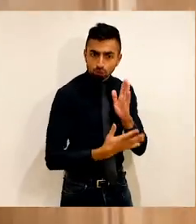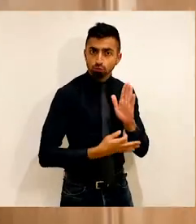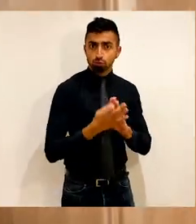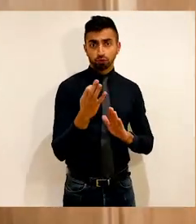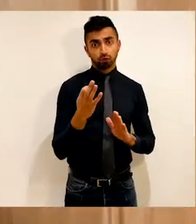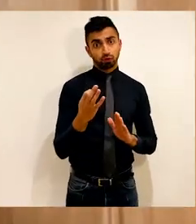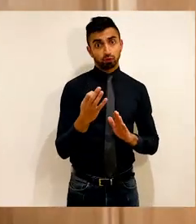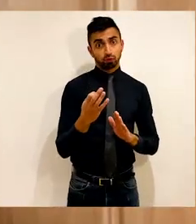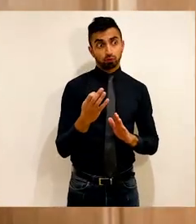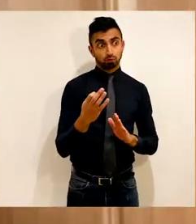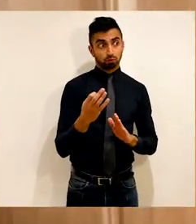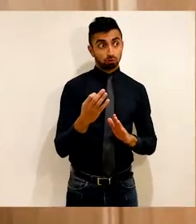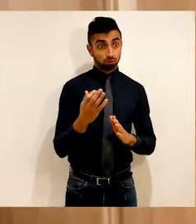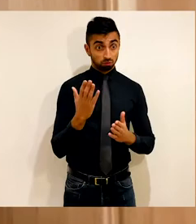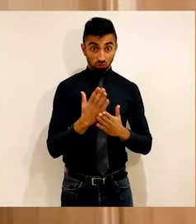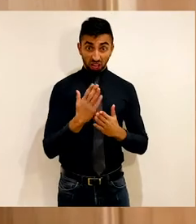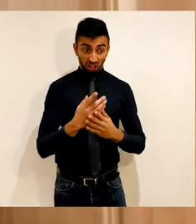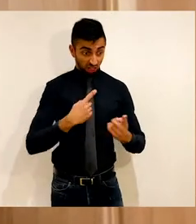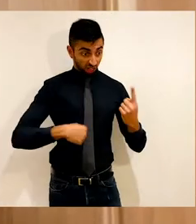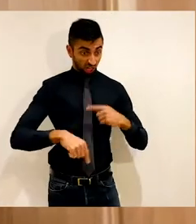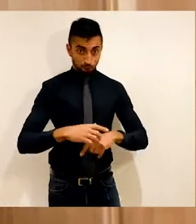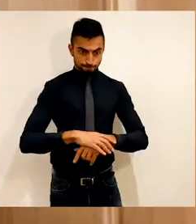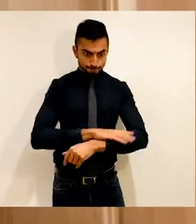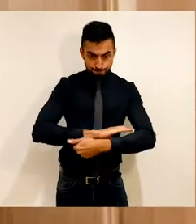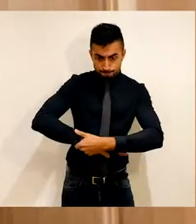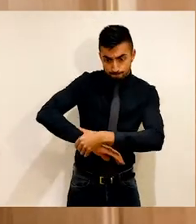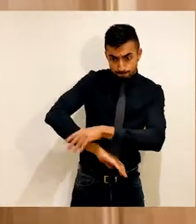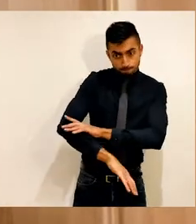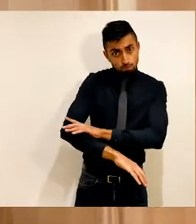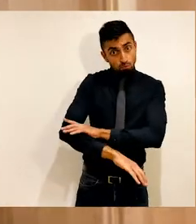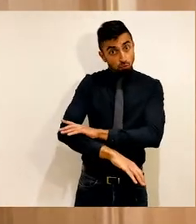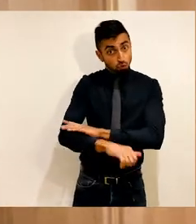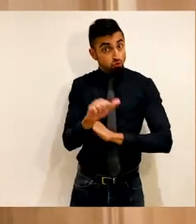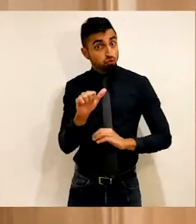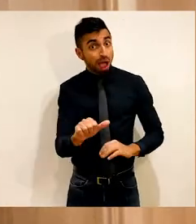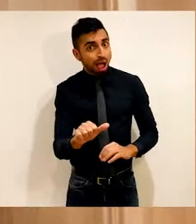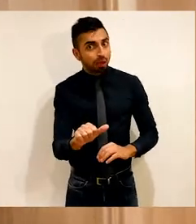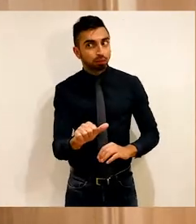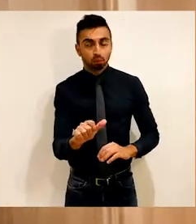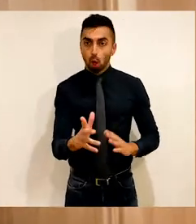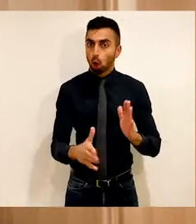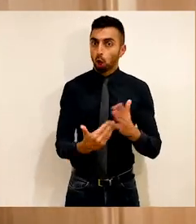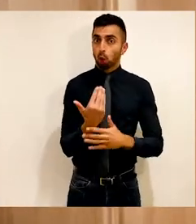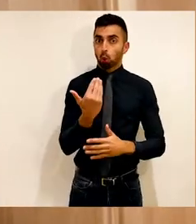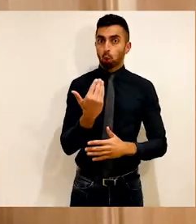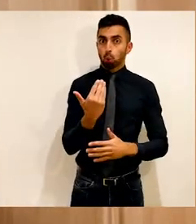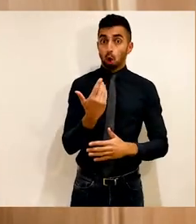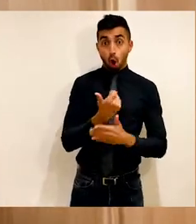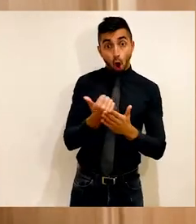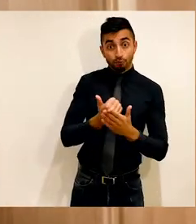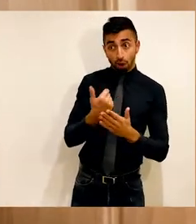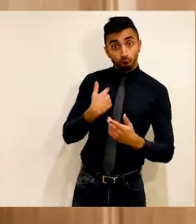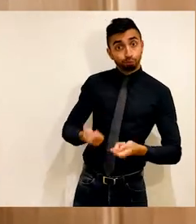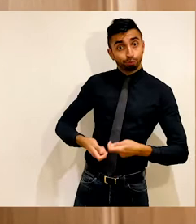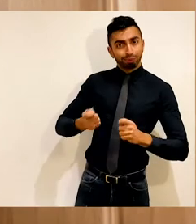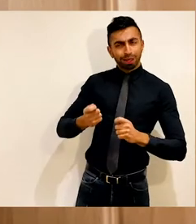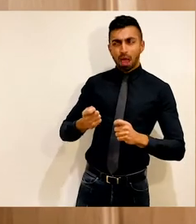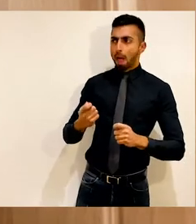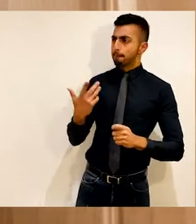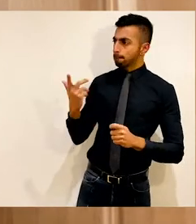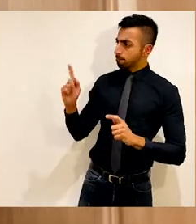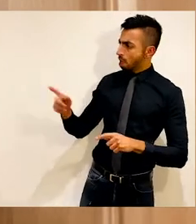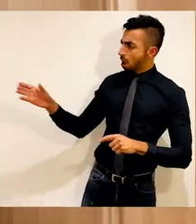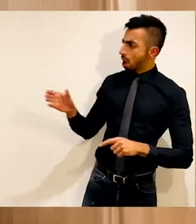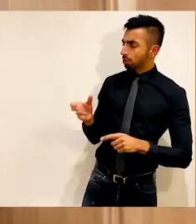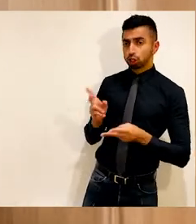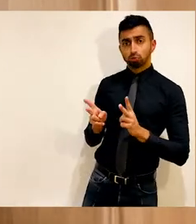This approach that we're taking is right but it's radical because often when I suggest including a sign language